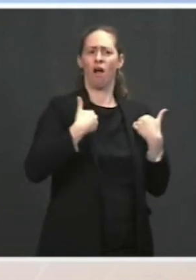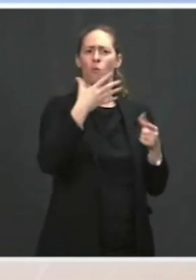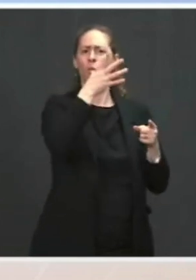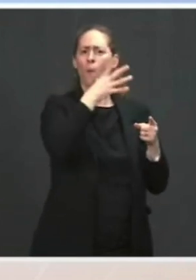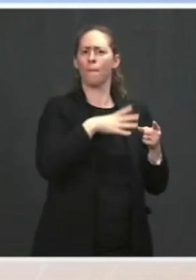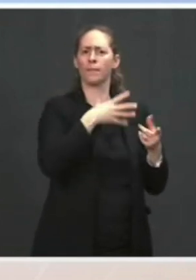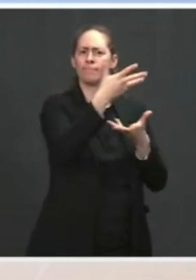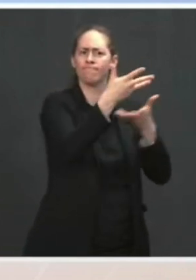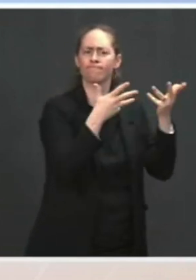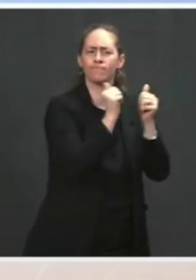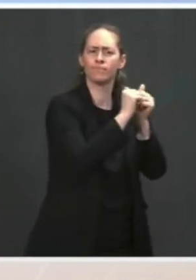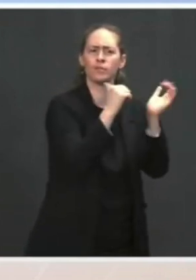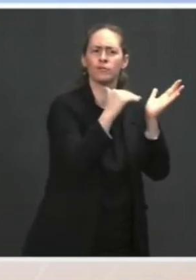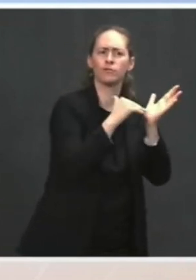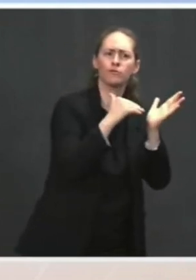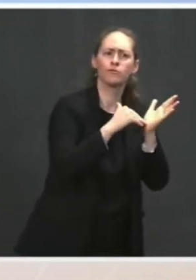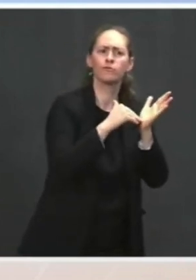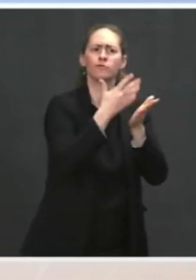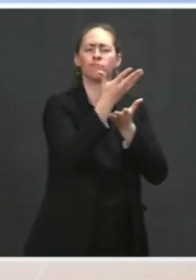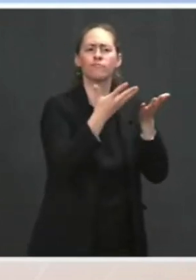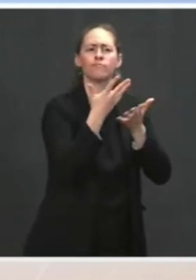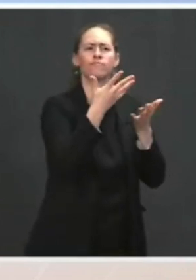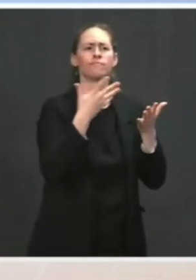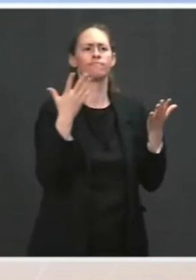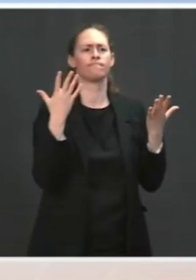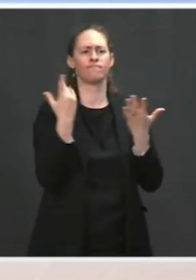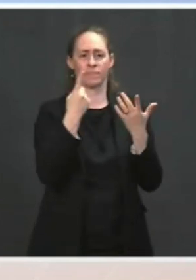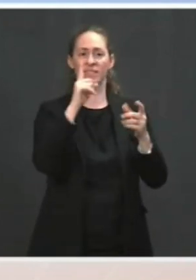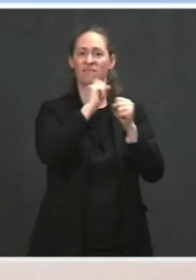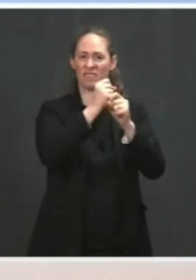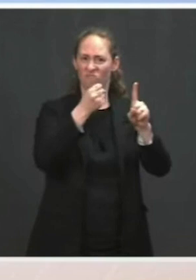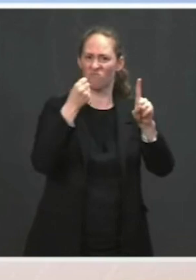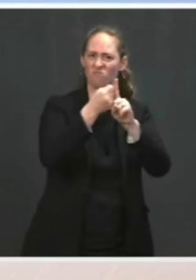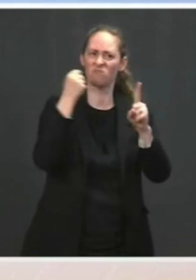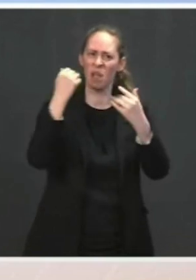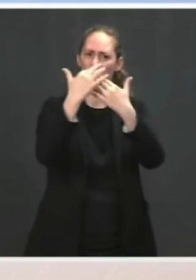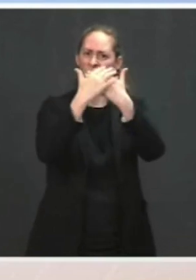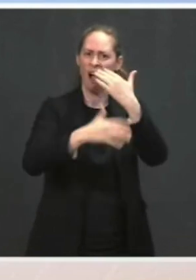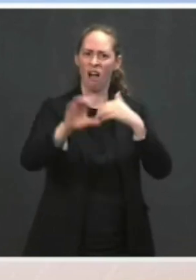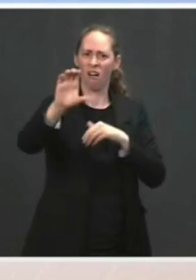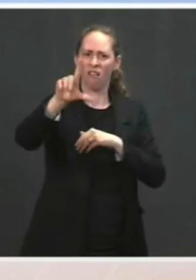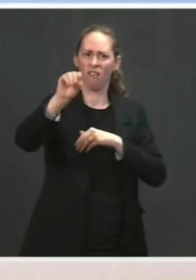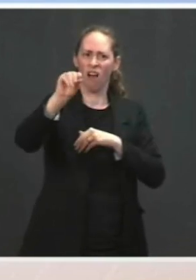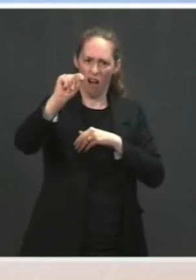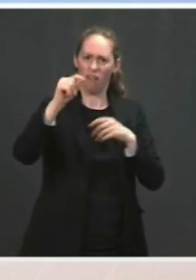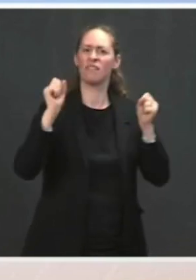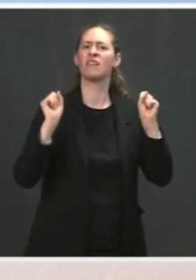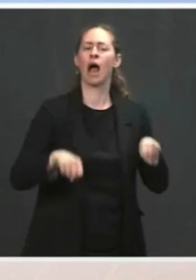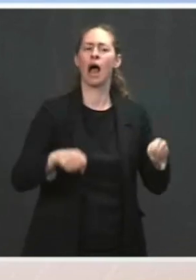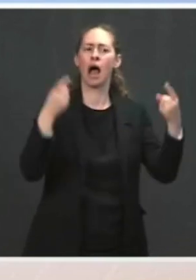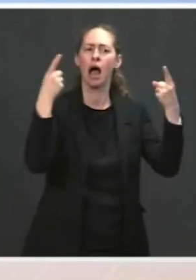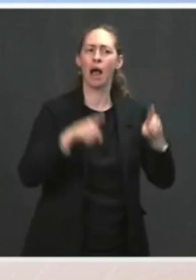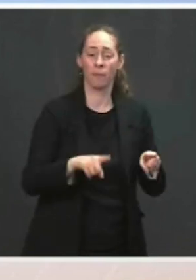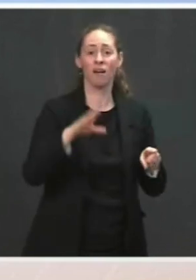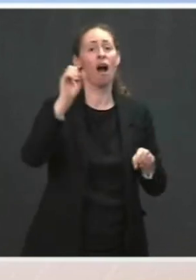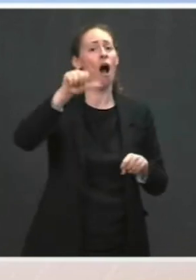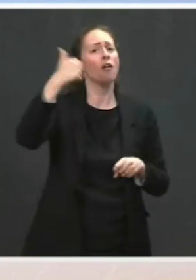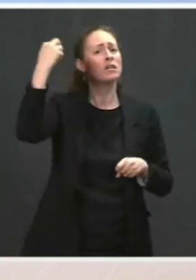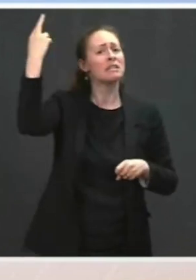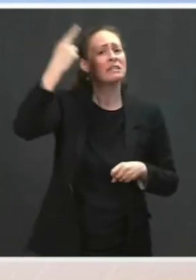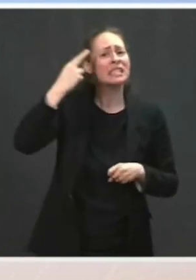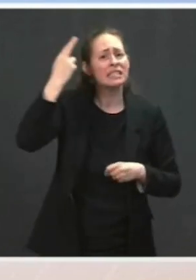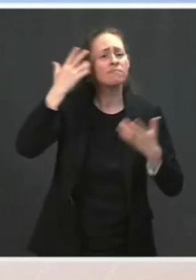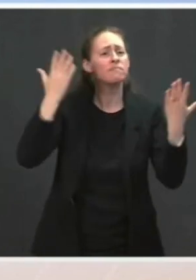thrombotic phenomenon, which is things that happen for other reasons all the time, that we want to alert